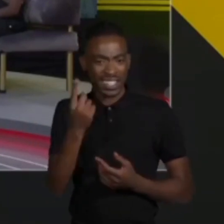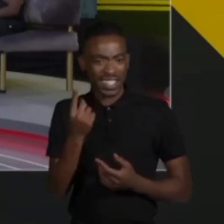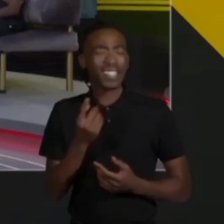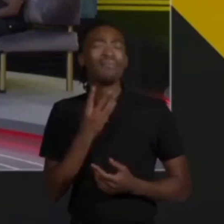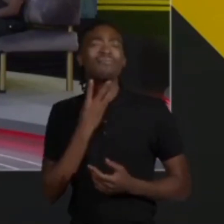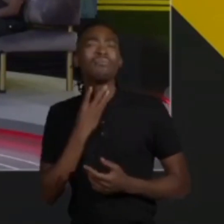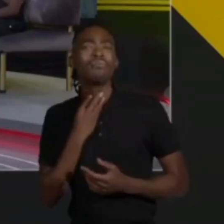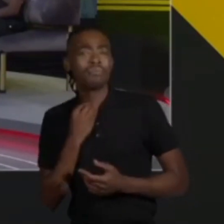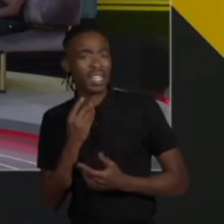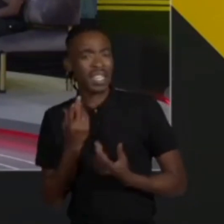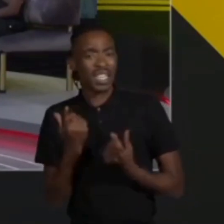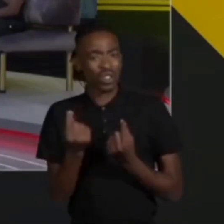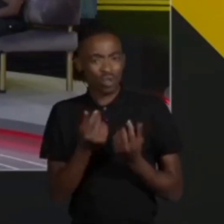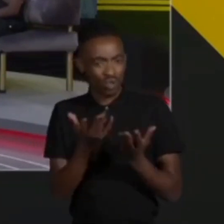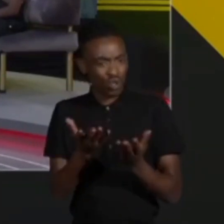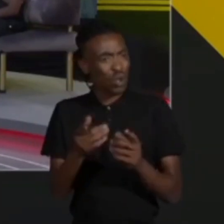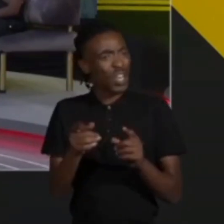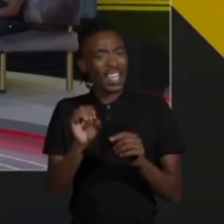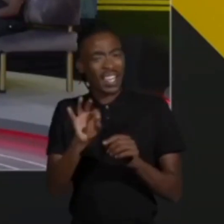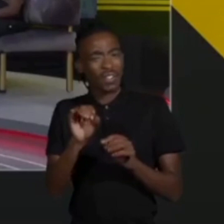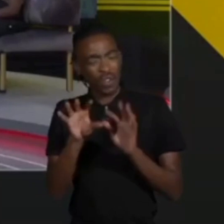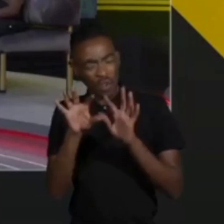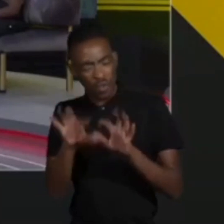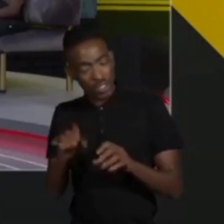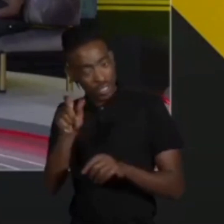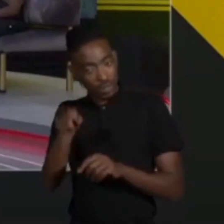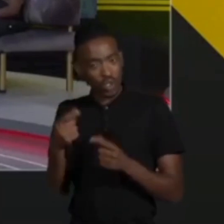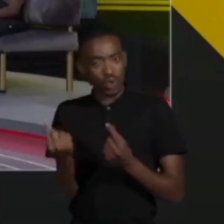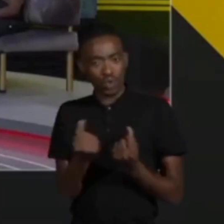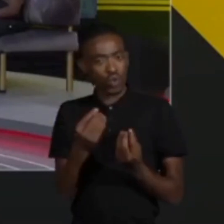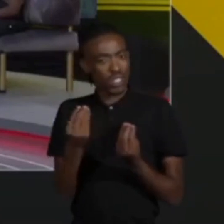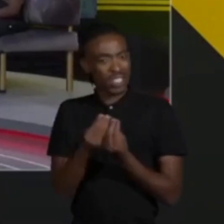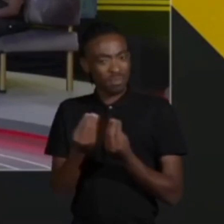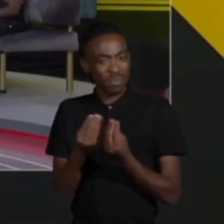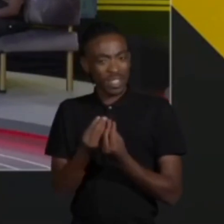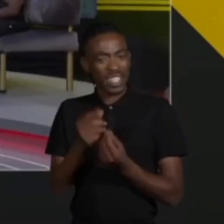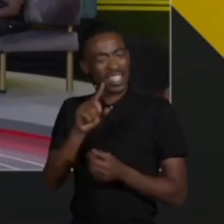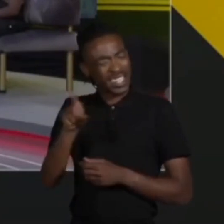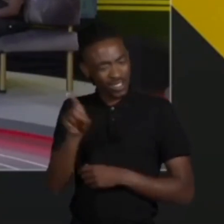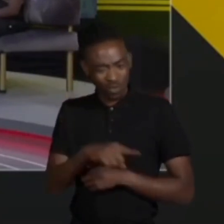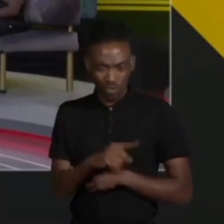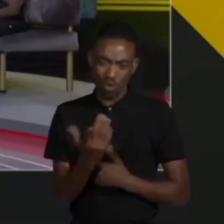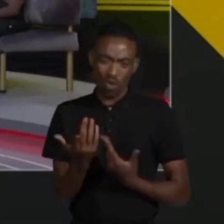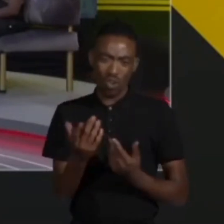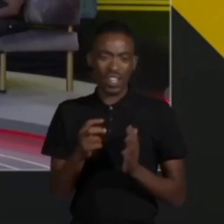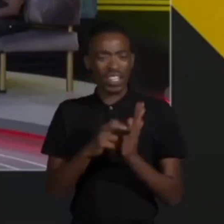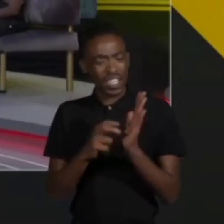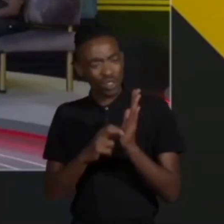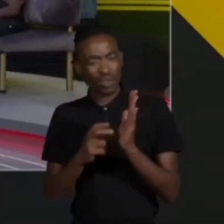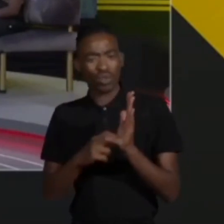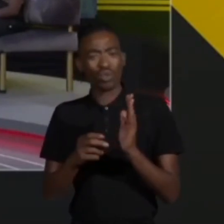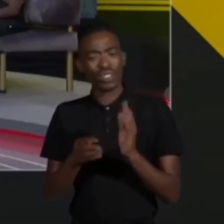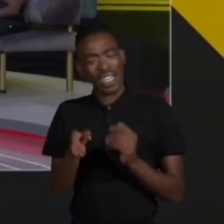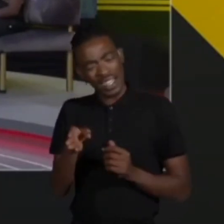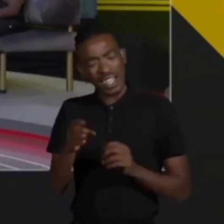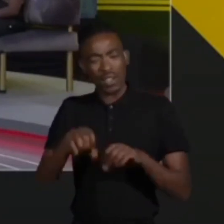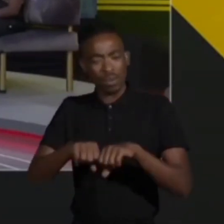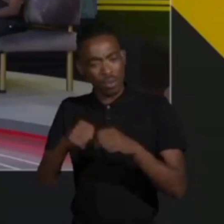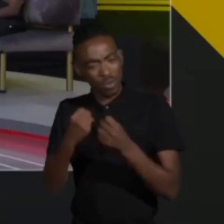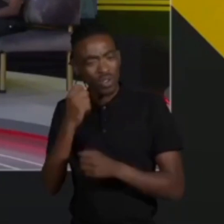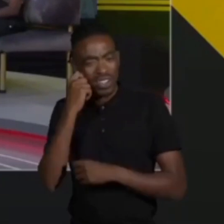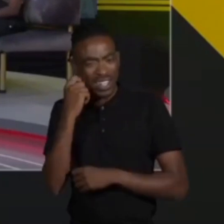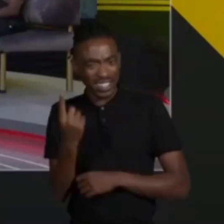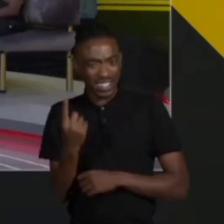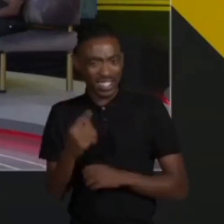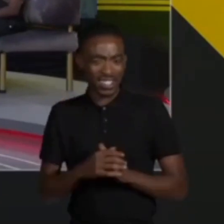thirsty that's how naturally humans react and that's why people say rules are made to be broken because the more you tell me what to do the more i don't